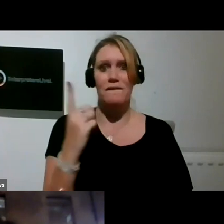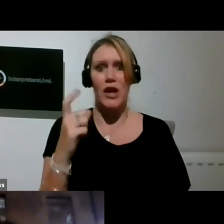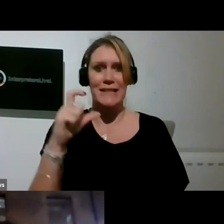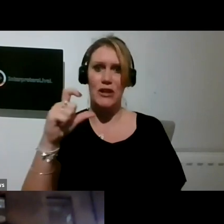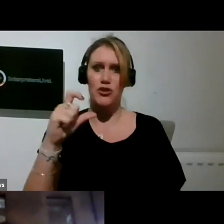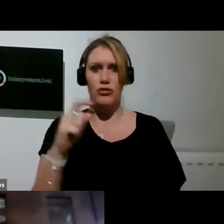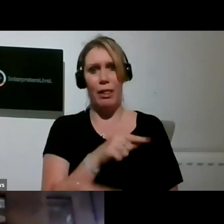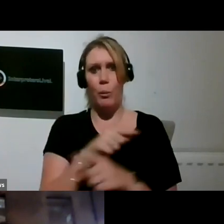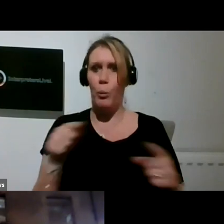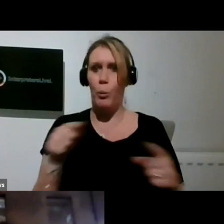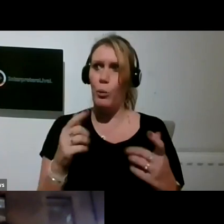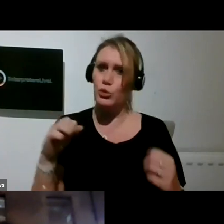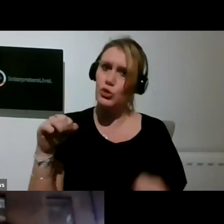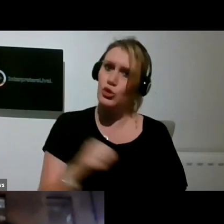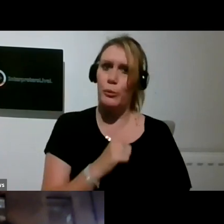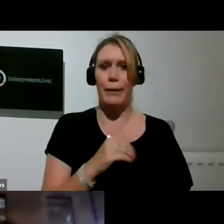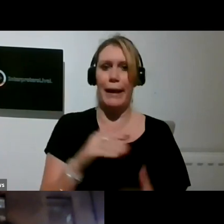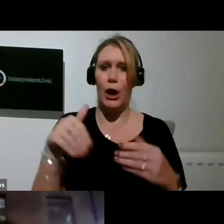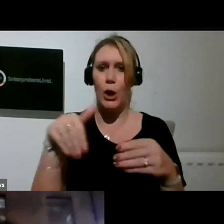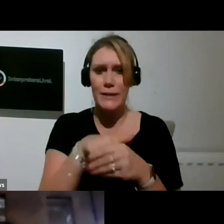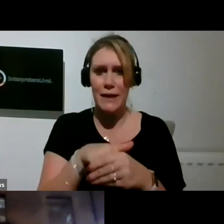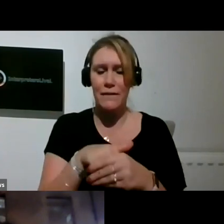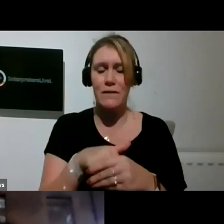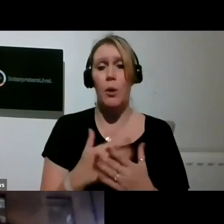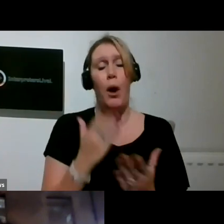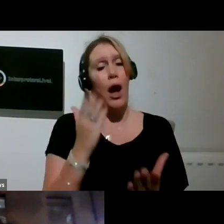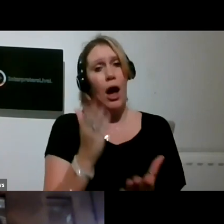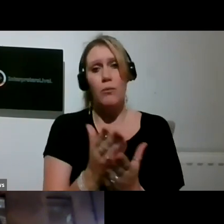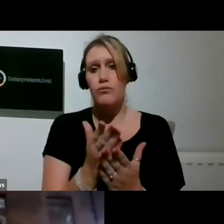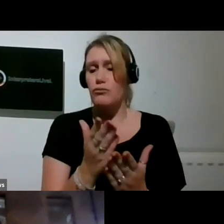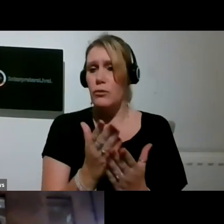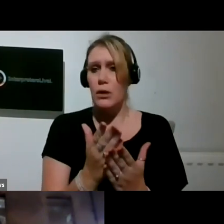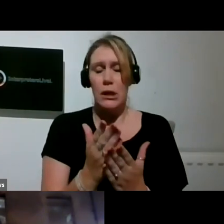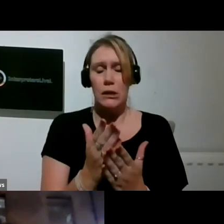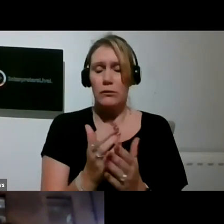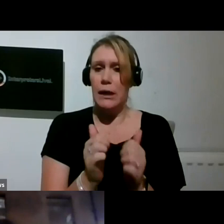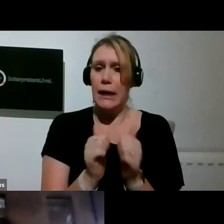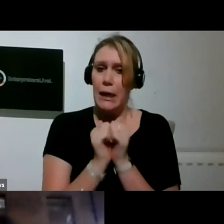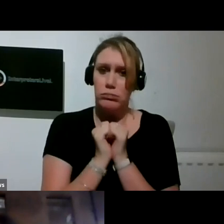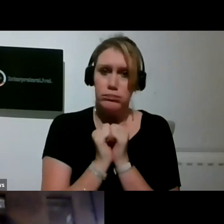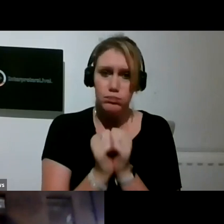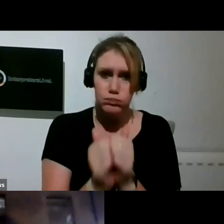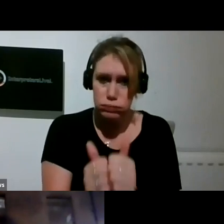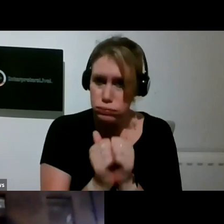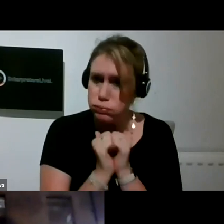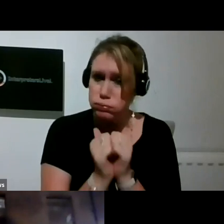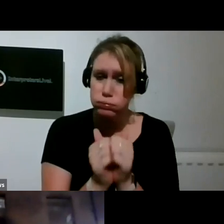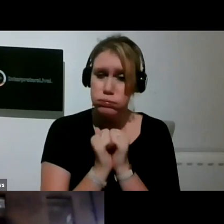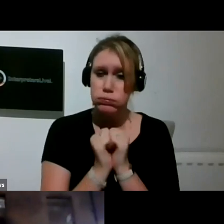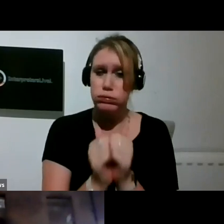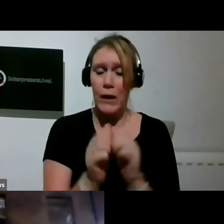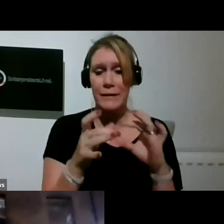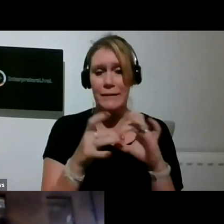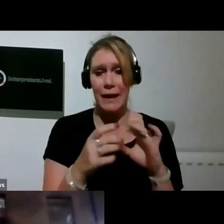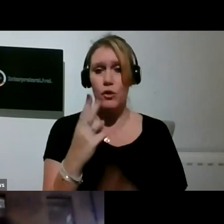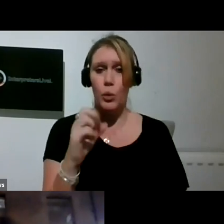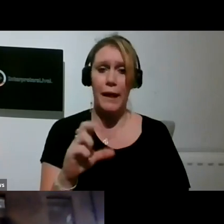embracing. So I'm profoundly grateful and indebted to the work that the Together 2012